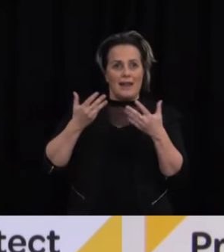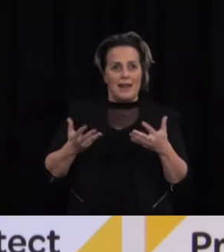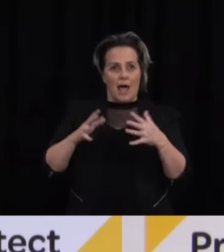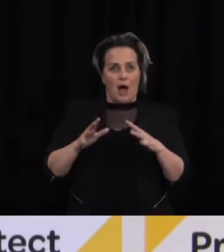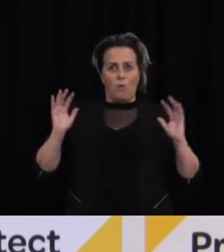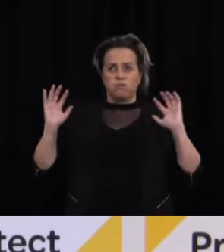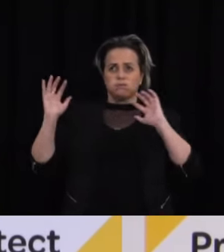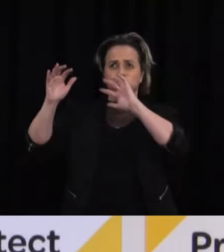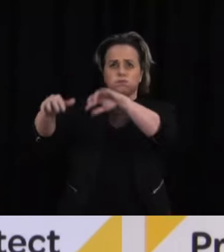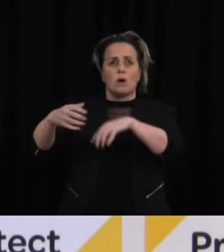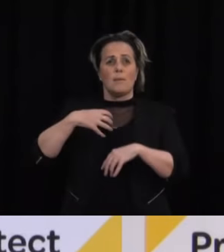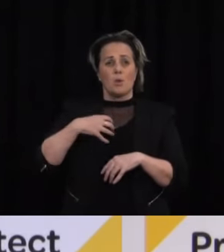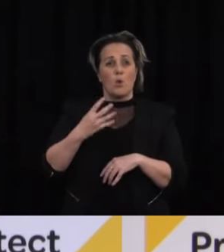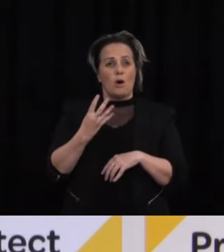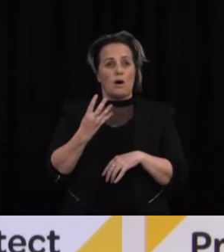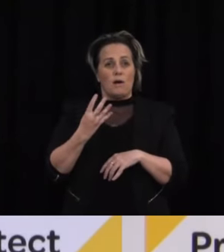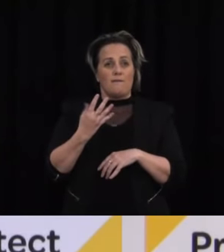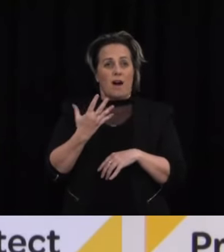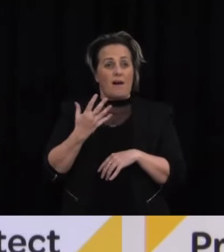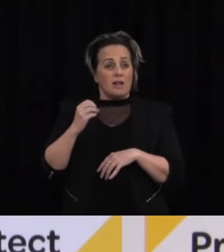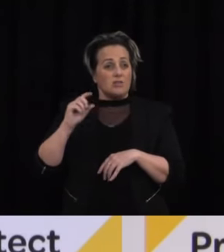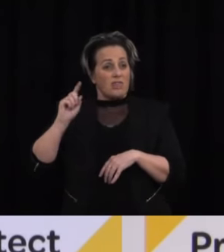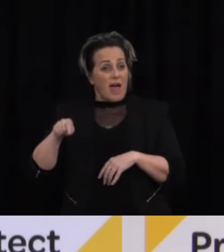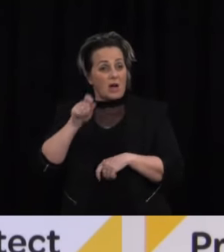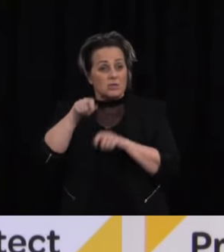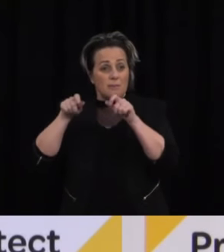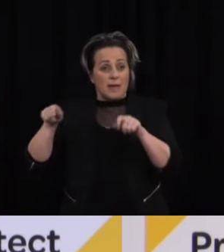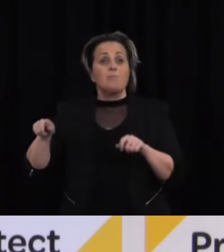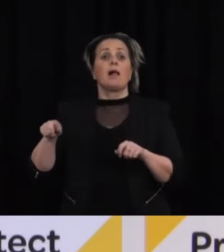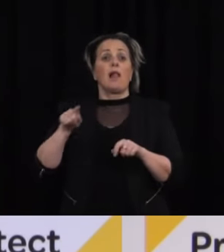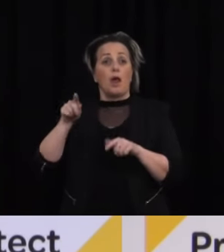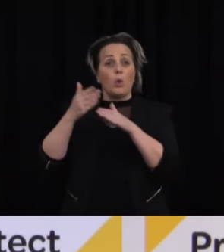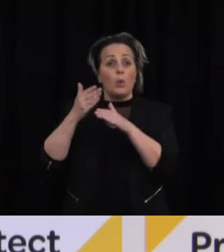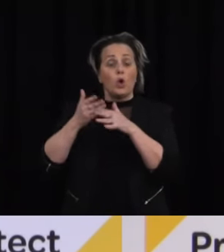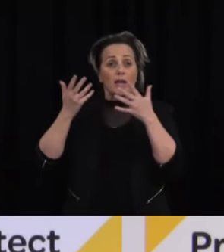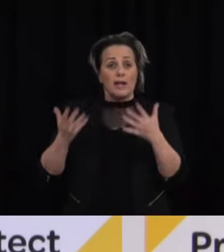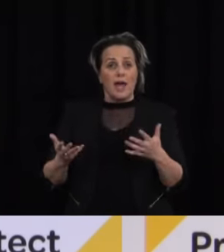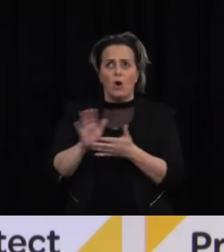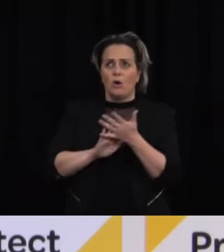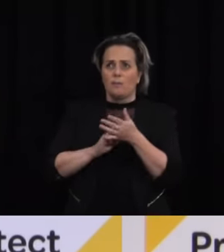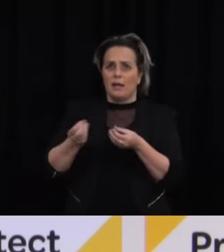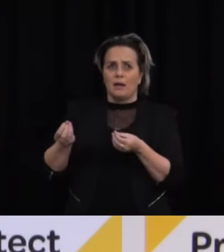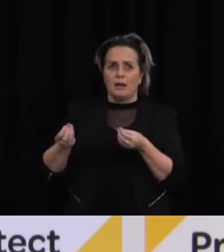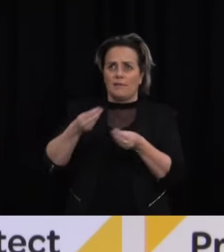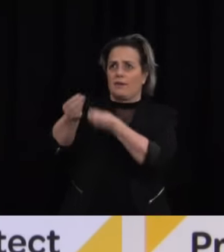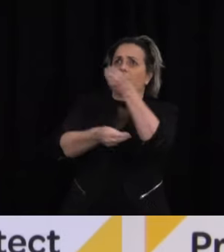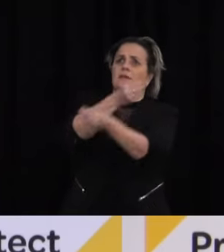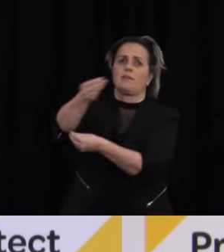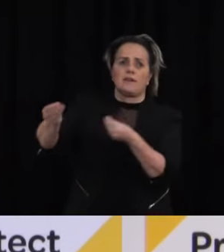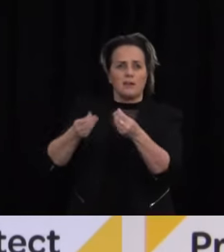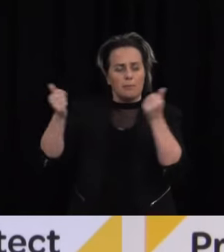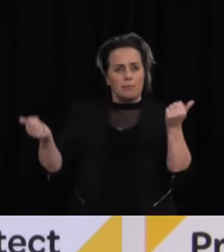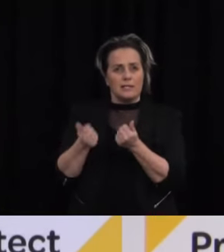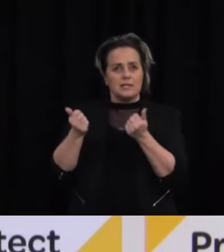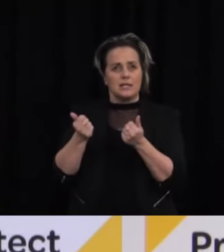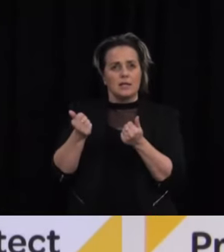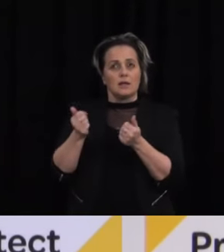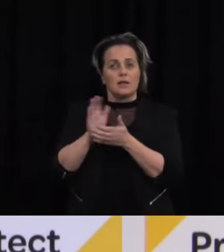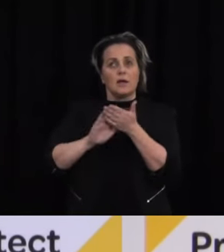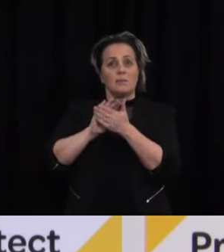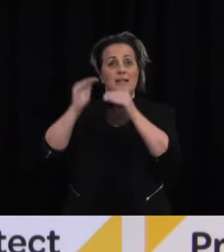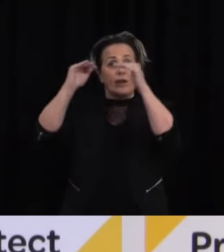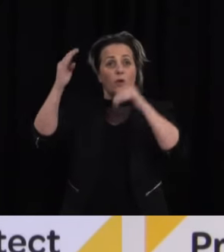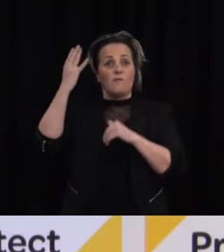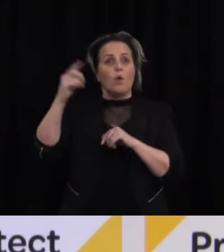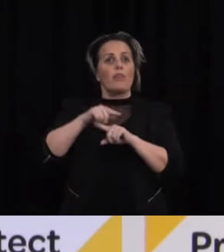,000 people at work in Auckland now because of level 3 does it follow that surely some of those infections must be in workplaces that would under level 4 not be